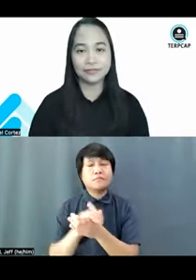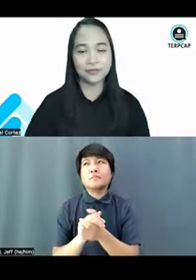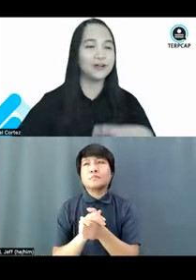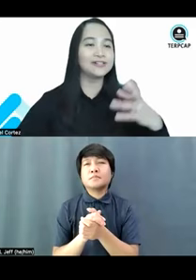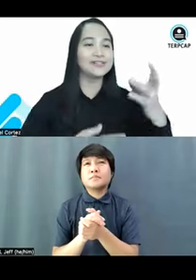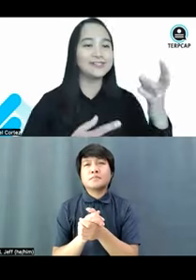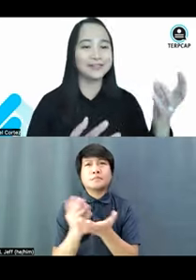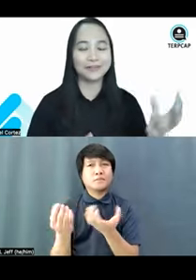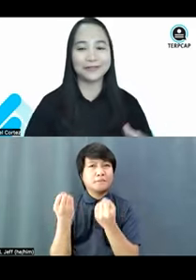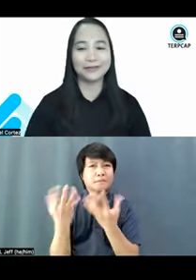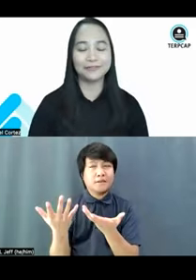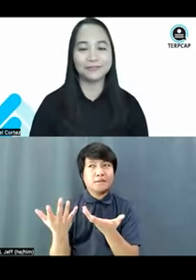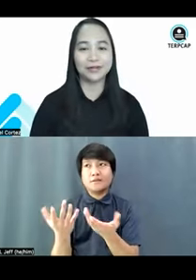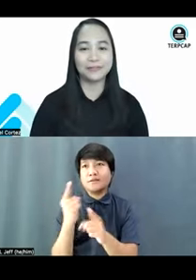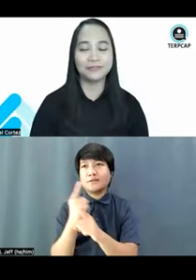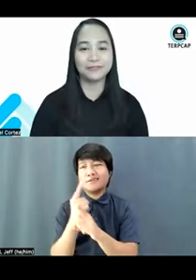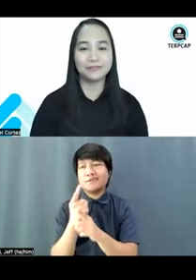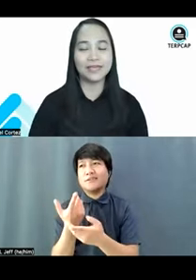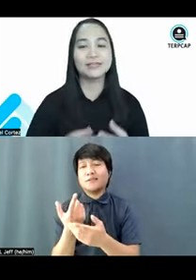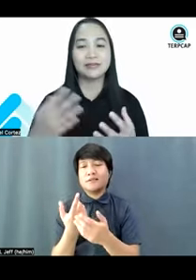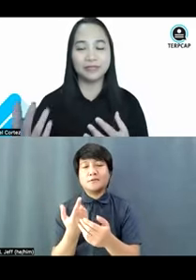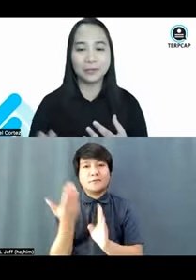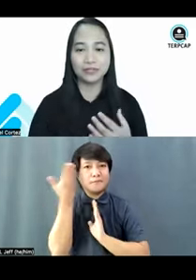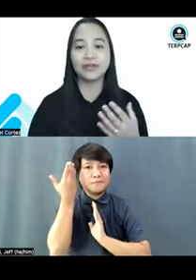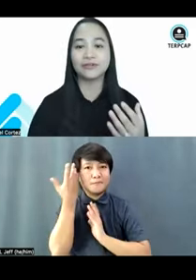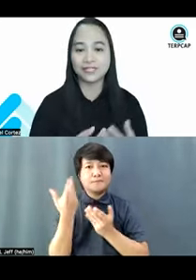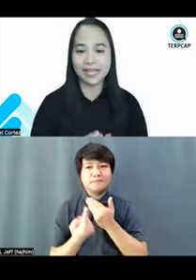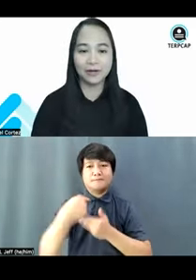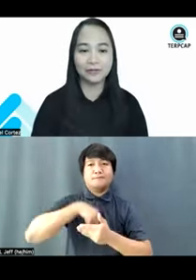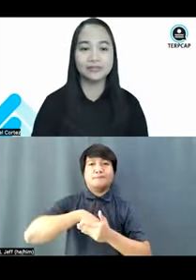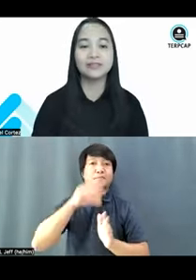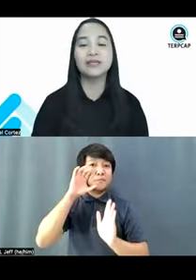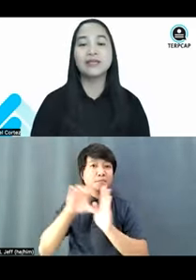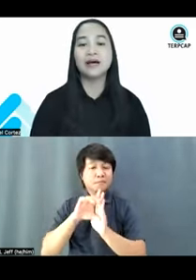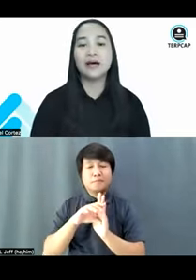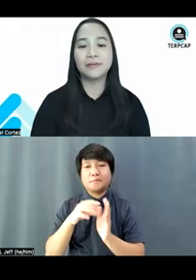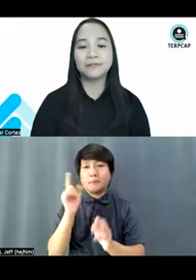trolls, a lot of things that really put others down.